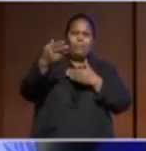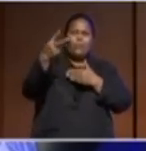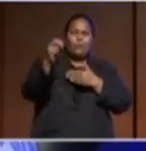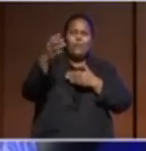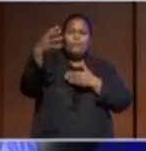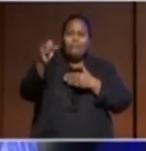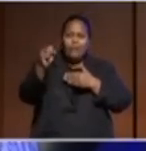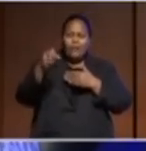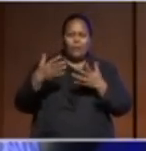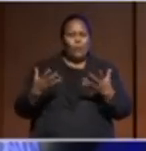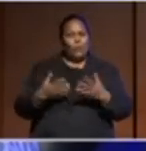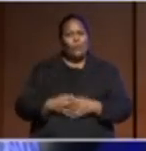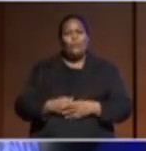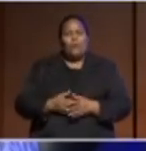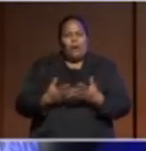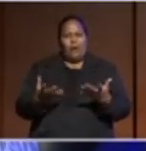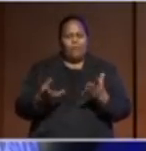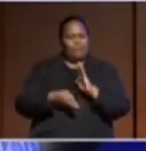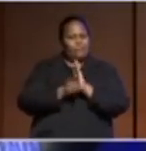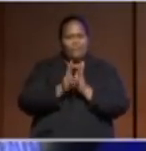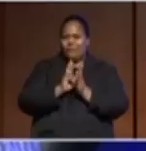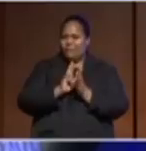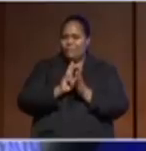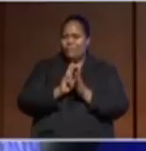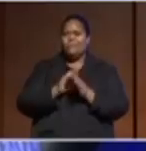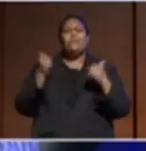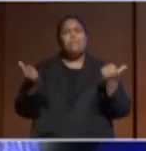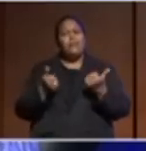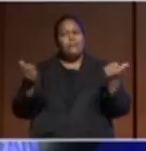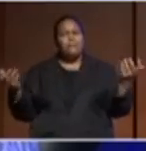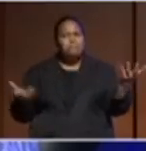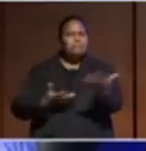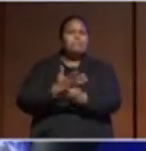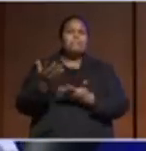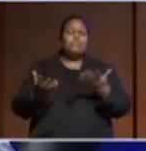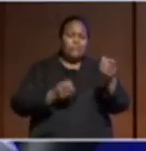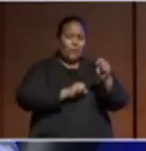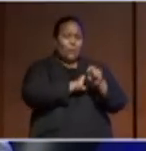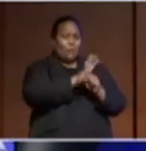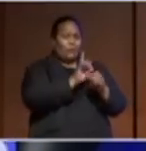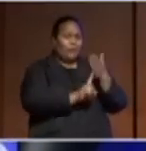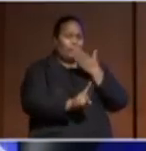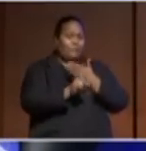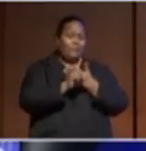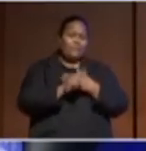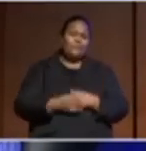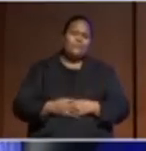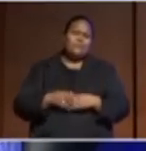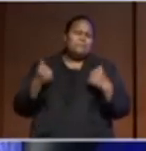A lot has been said that, especially with COVID, you know, there's so many